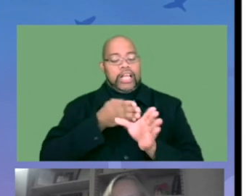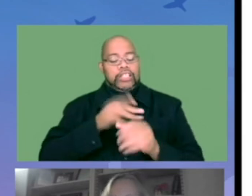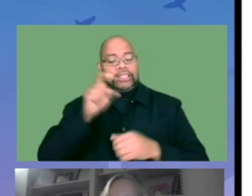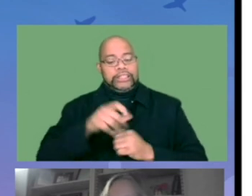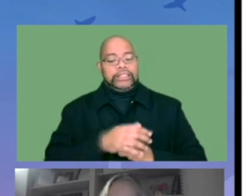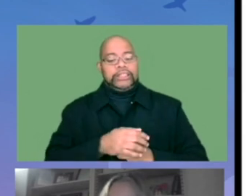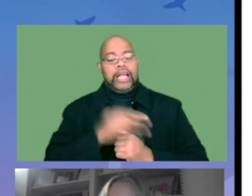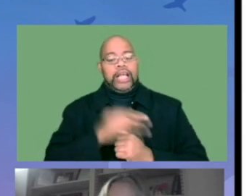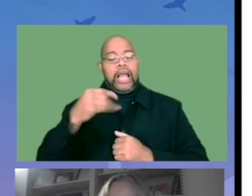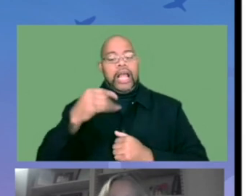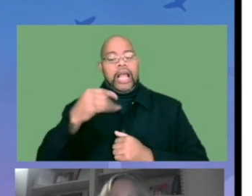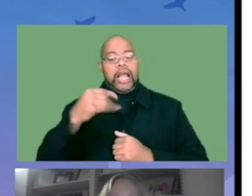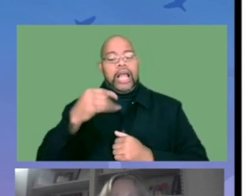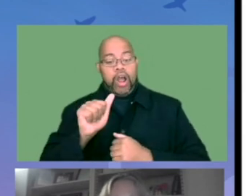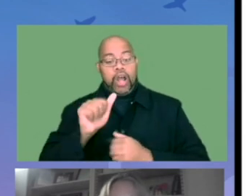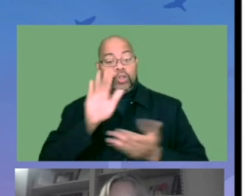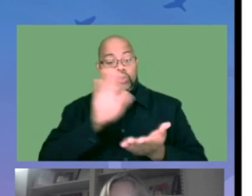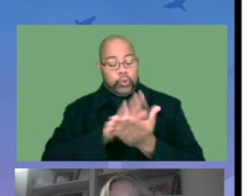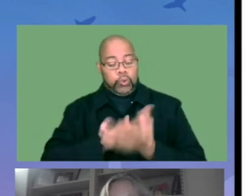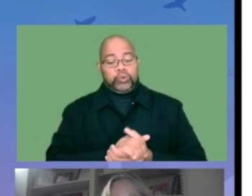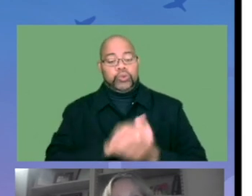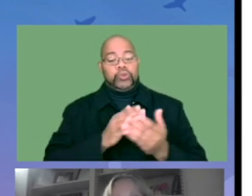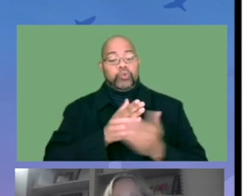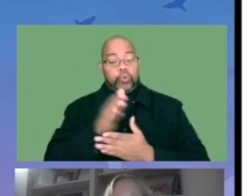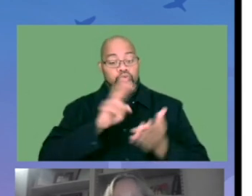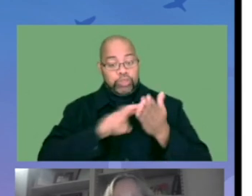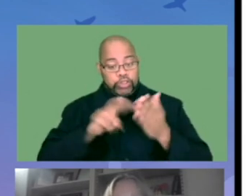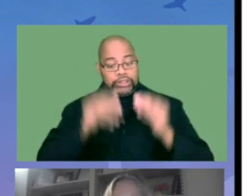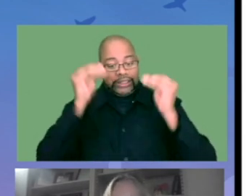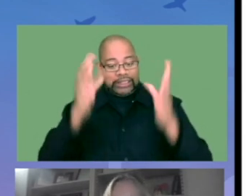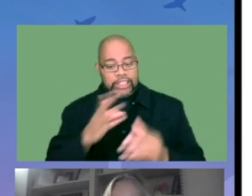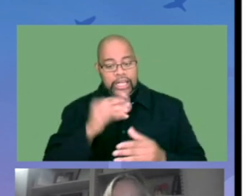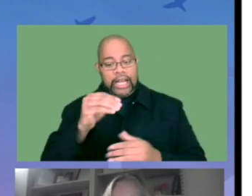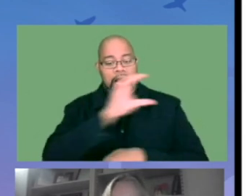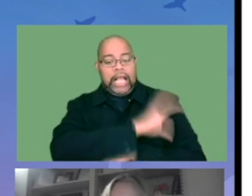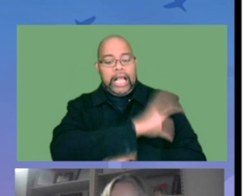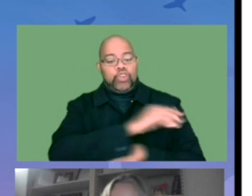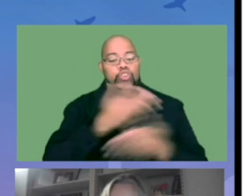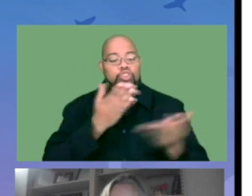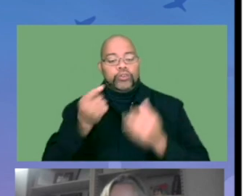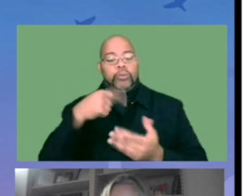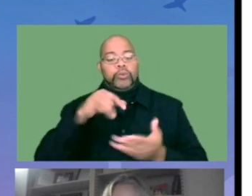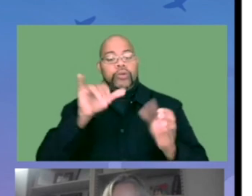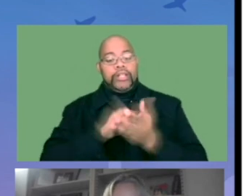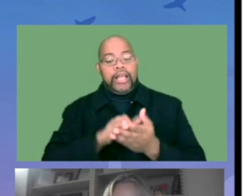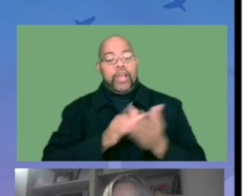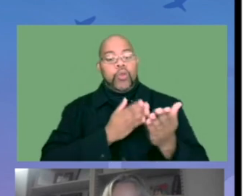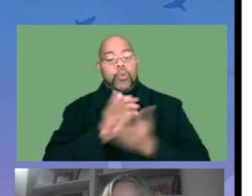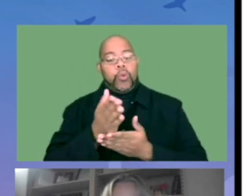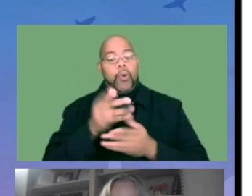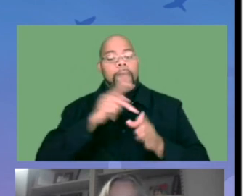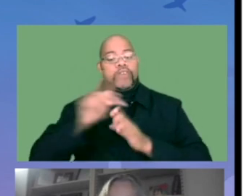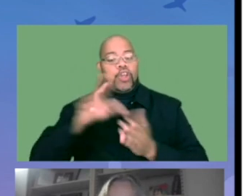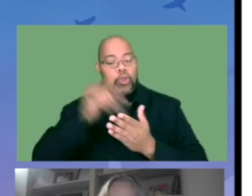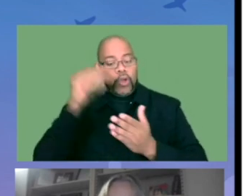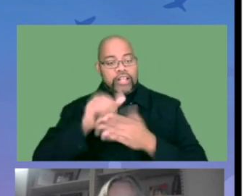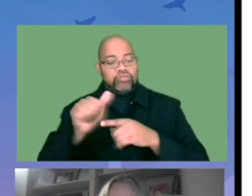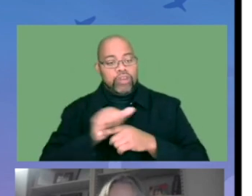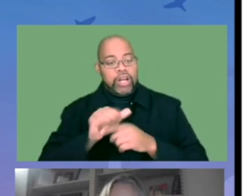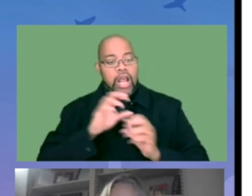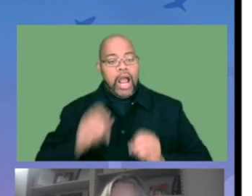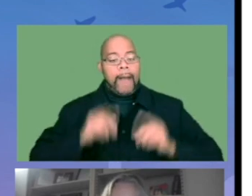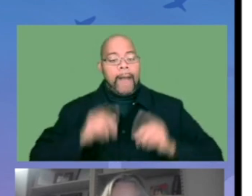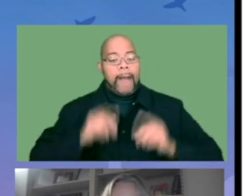emotional, behavioral, psychological needs in Iowa schools through research, teaching, and clinical service. And so we do that through